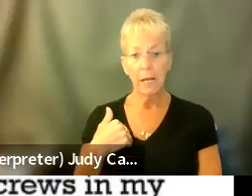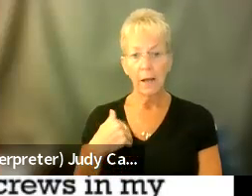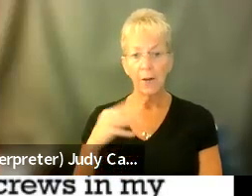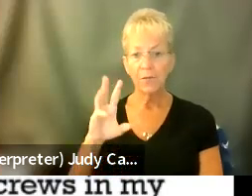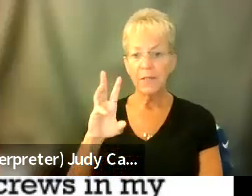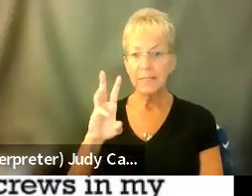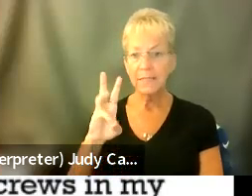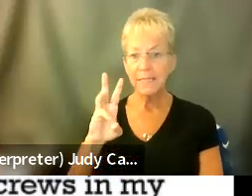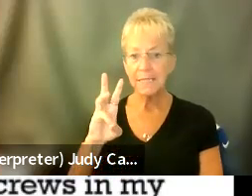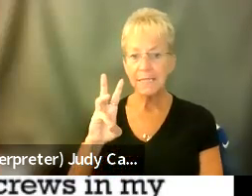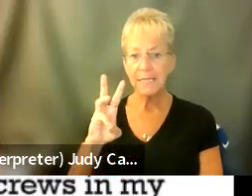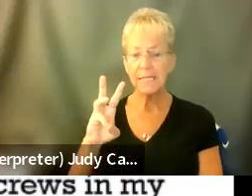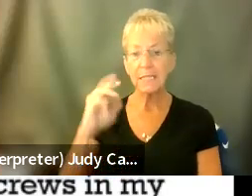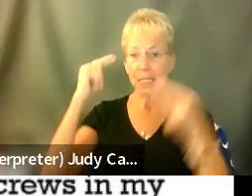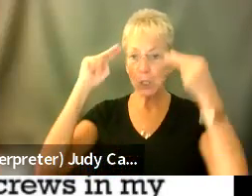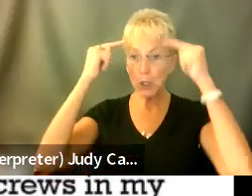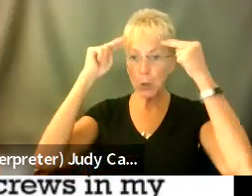loose screws in my neck.